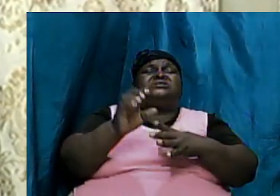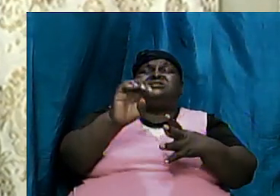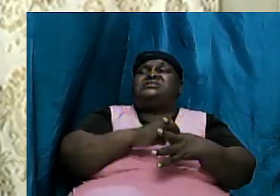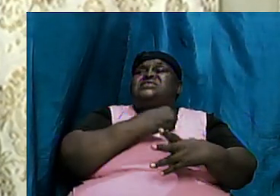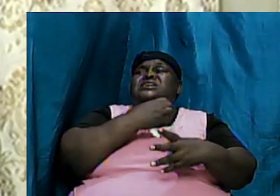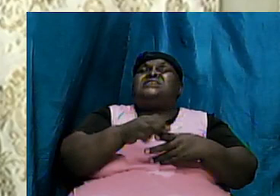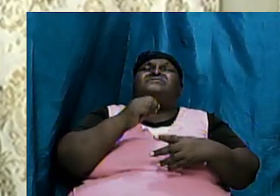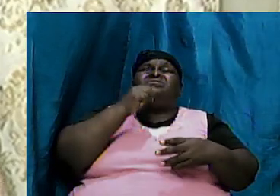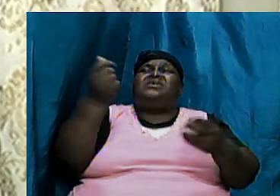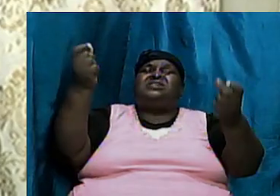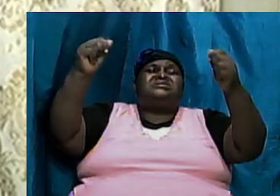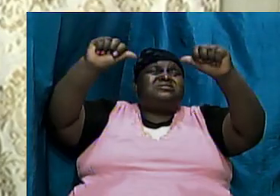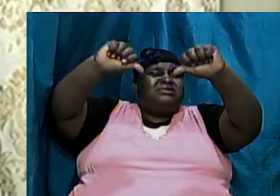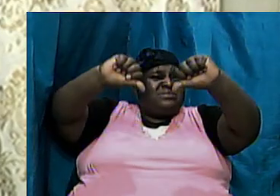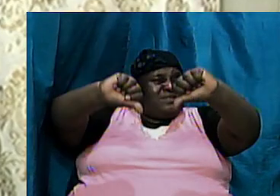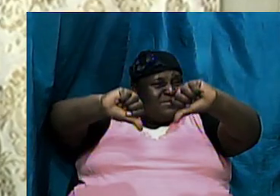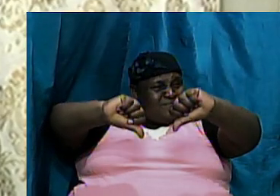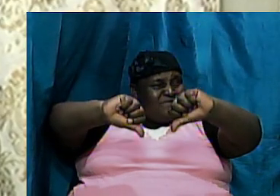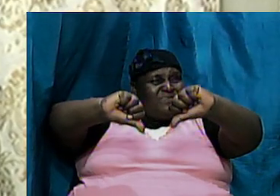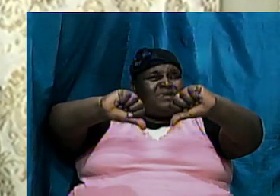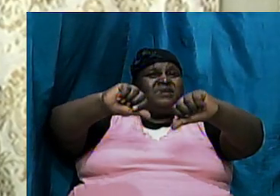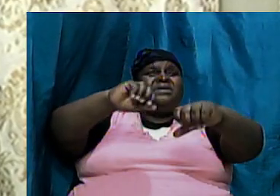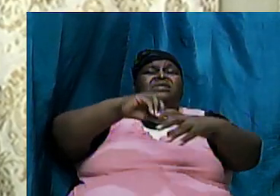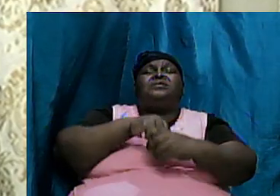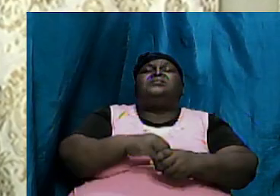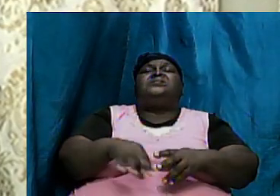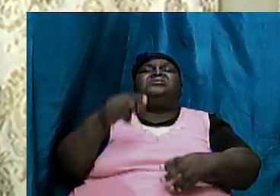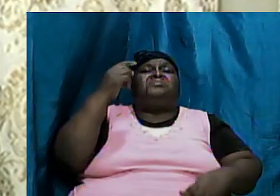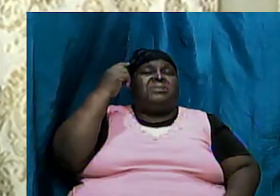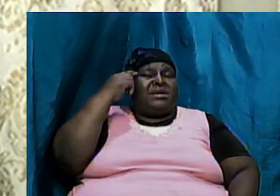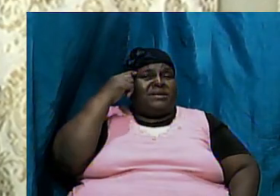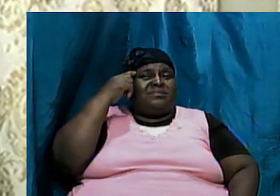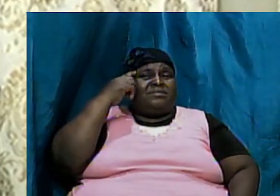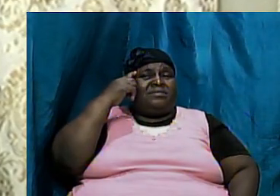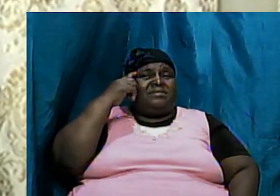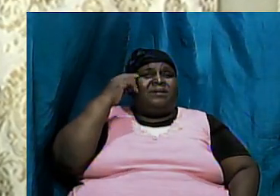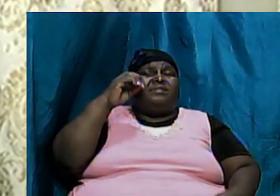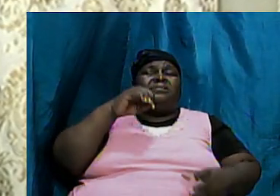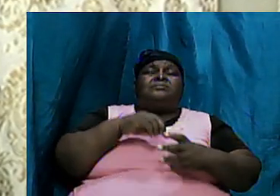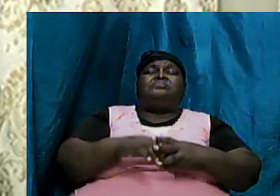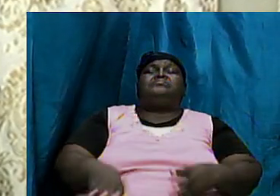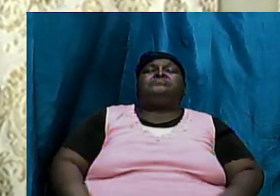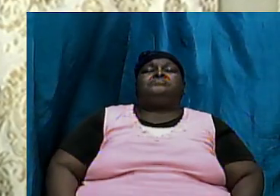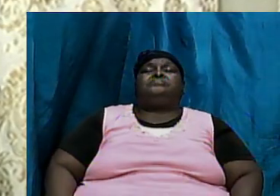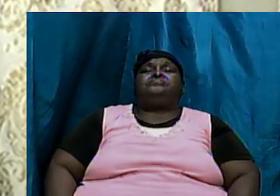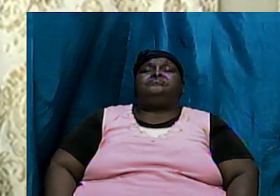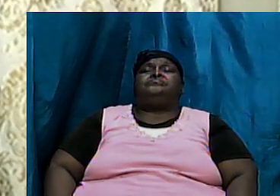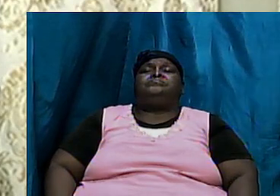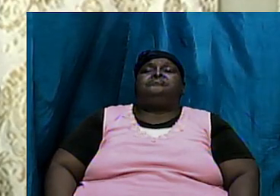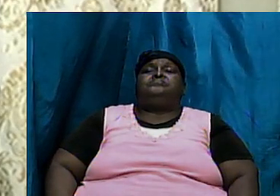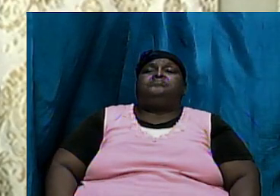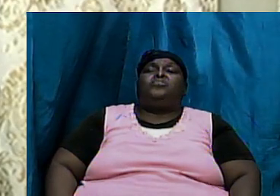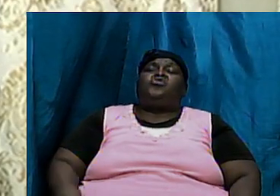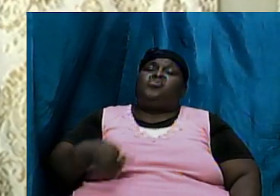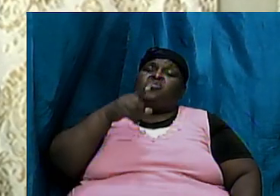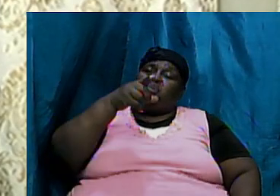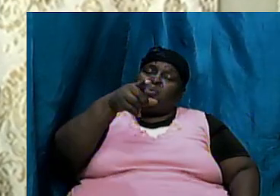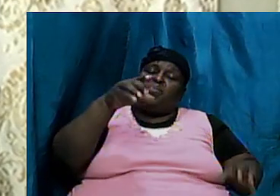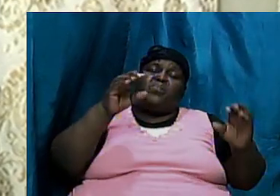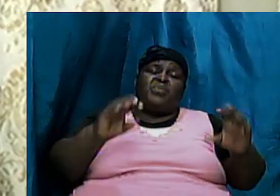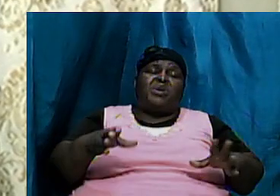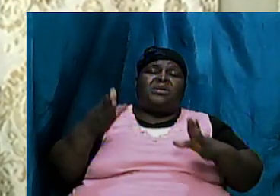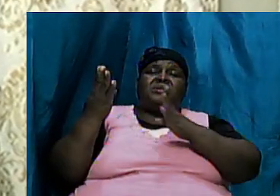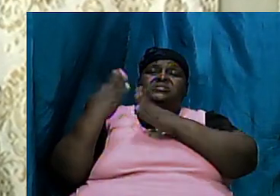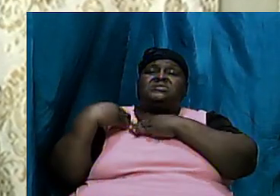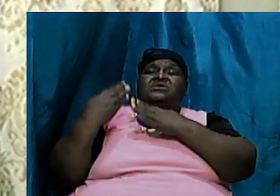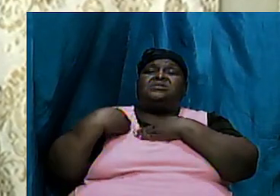scientific in your background or in your endeavors you can accept it